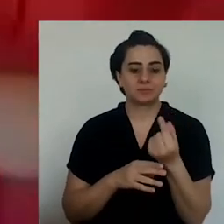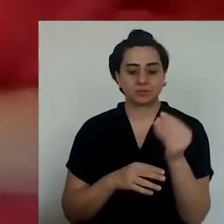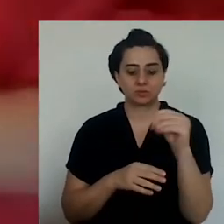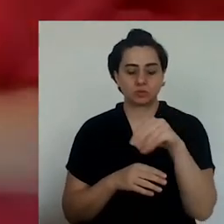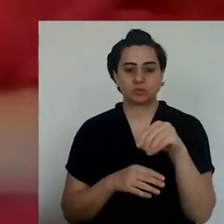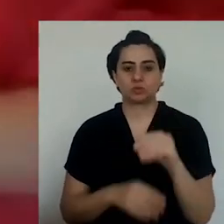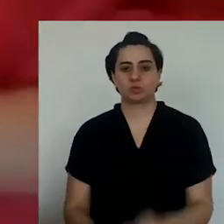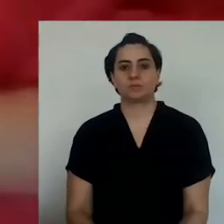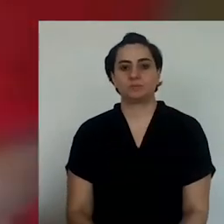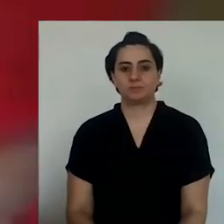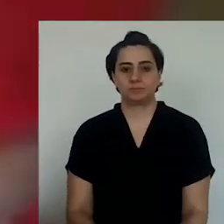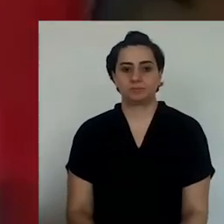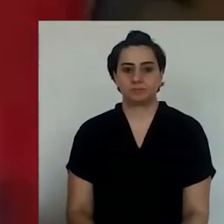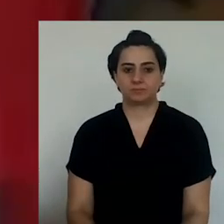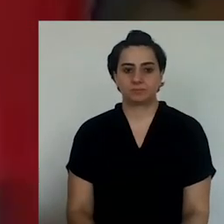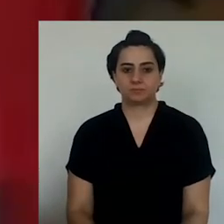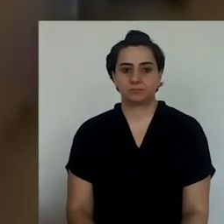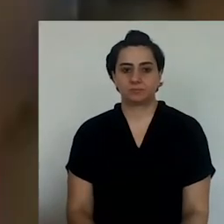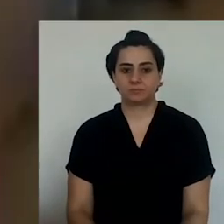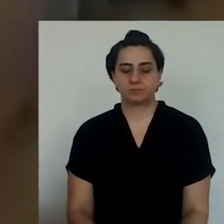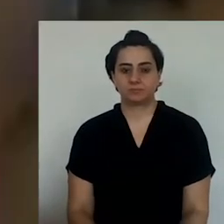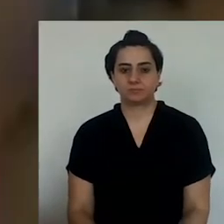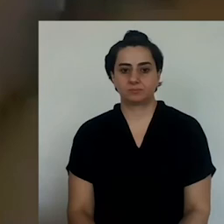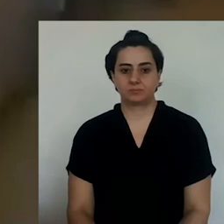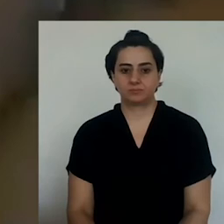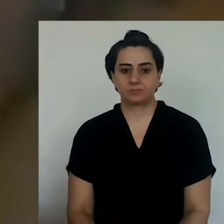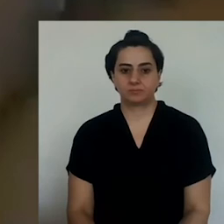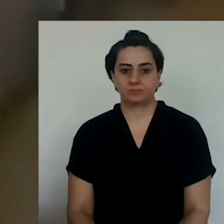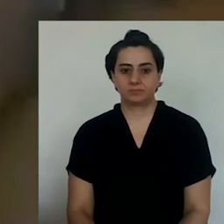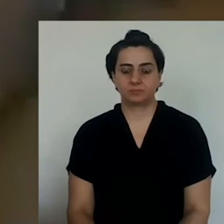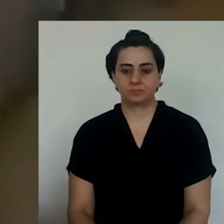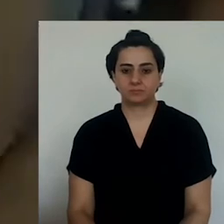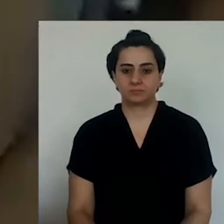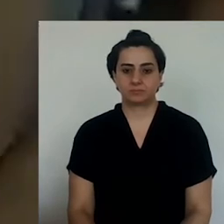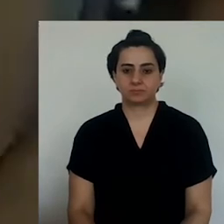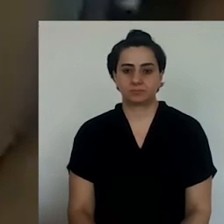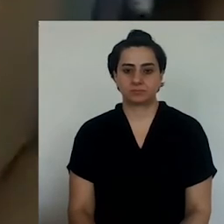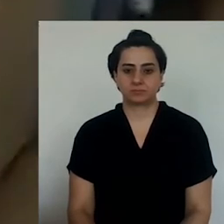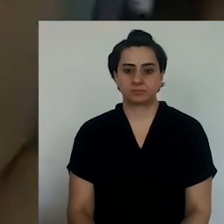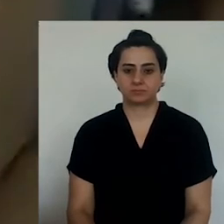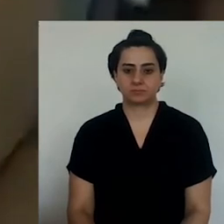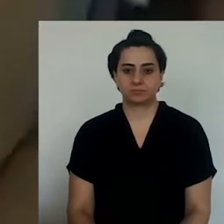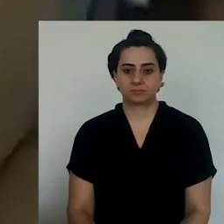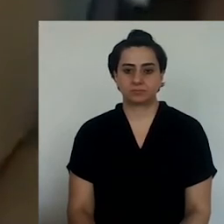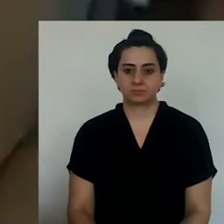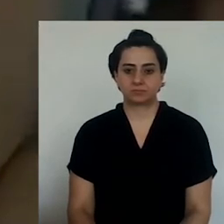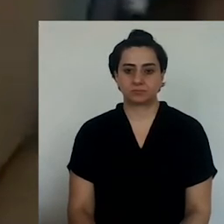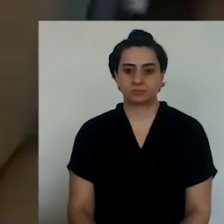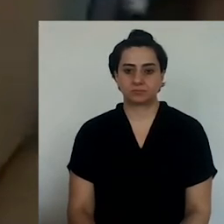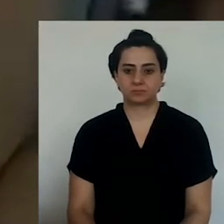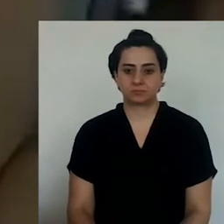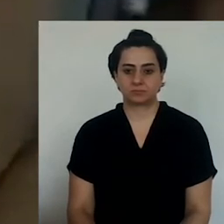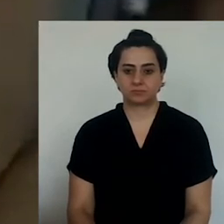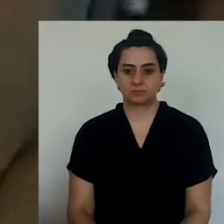We need to pay respect to all the different types of ingredients we have here.